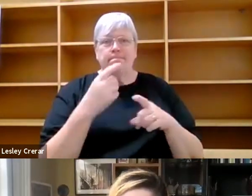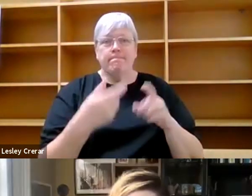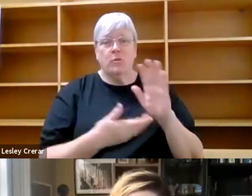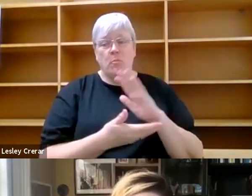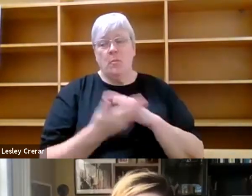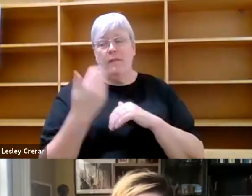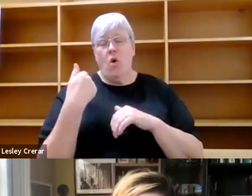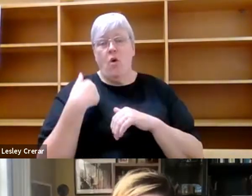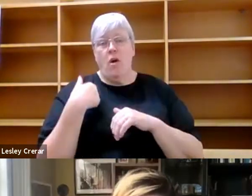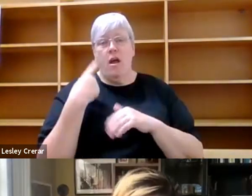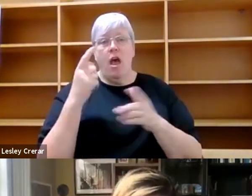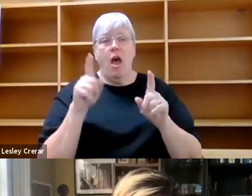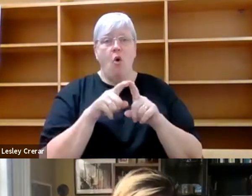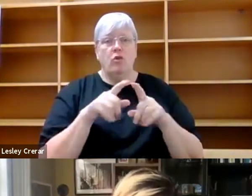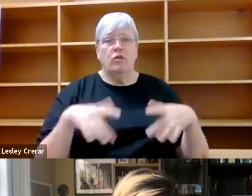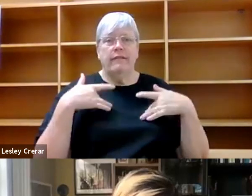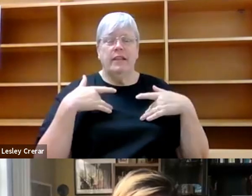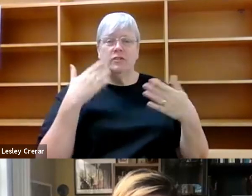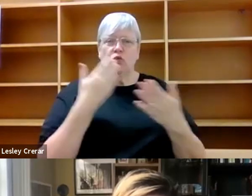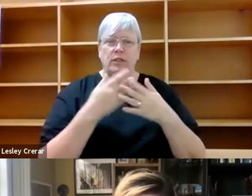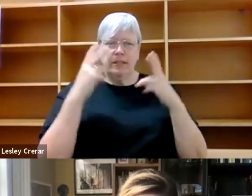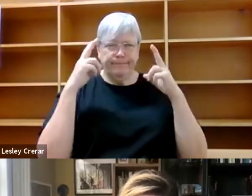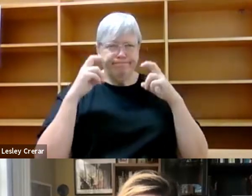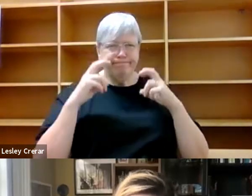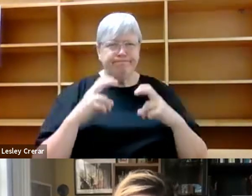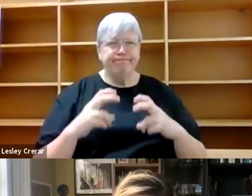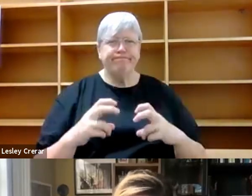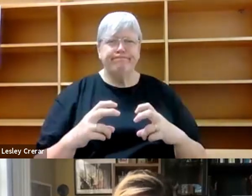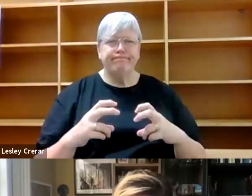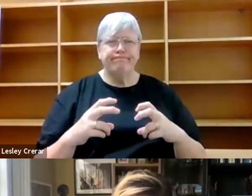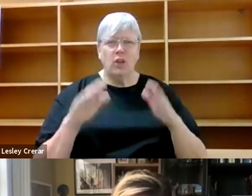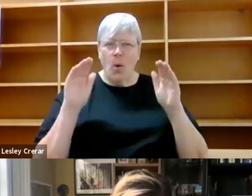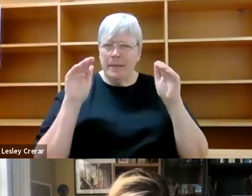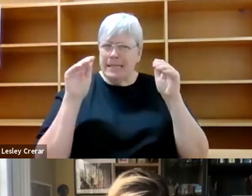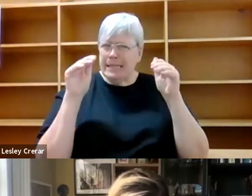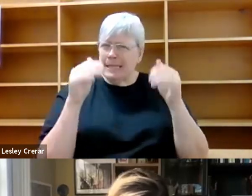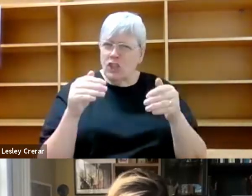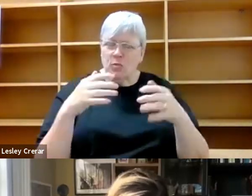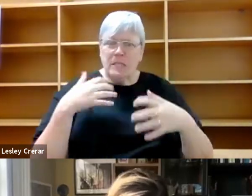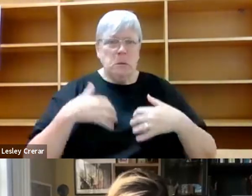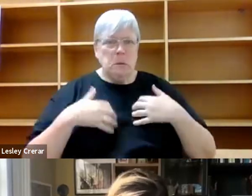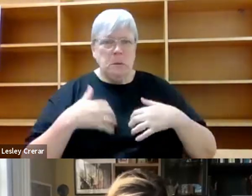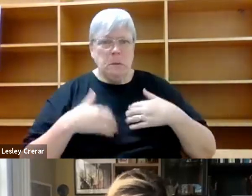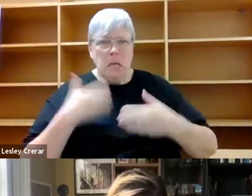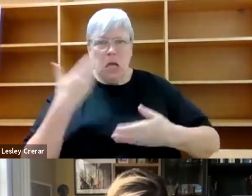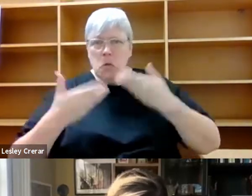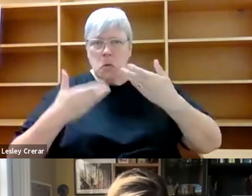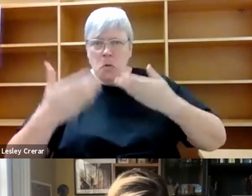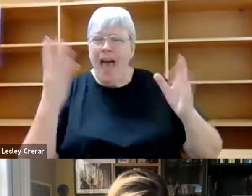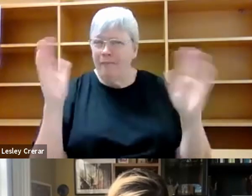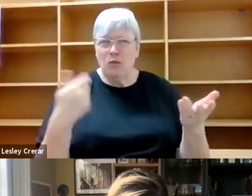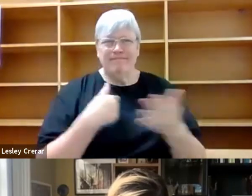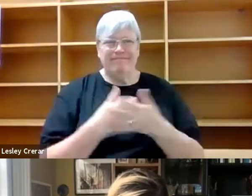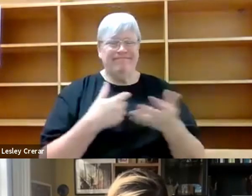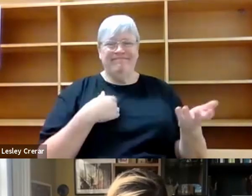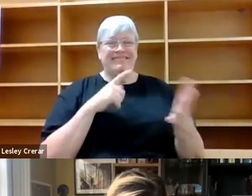sort of really interrogate this, this obsession we have with an adventure narrative. I feel like, you as Alice mentioned,